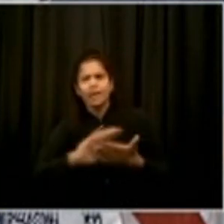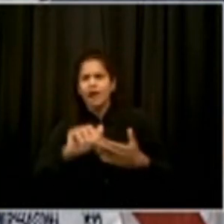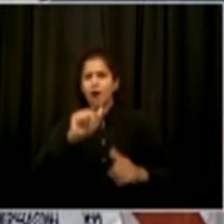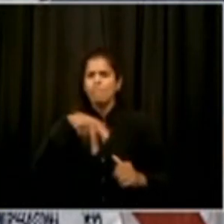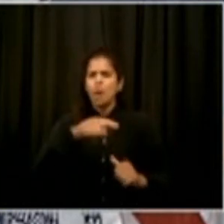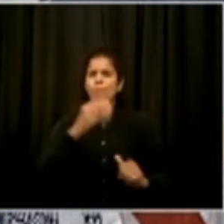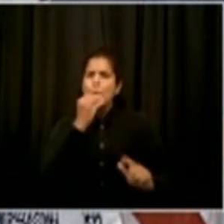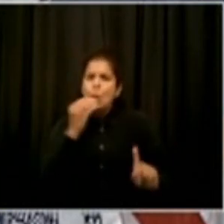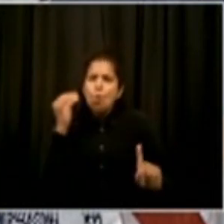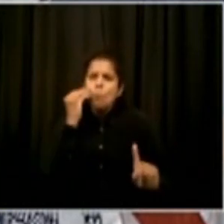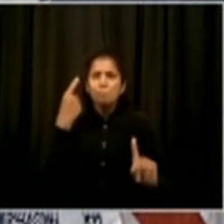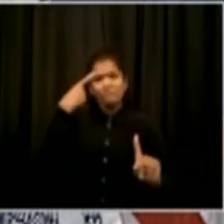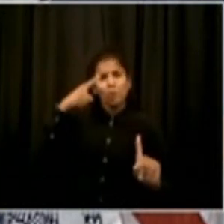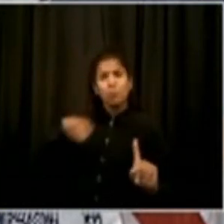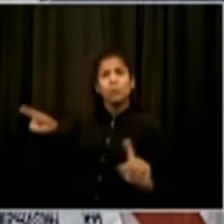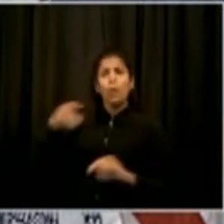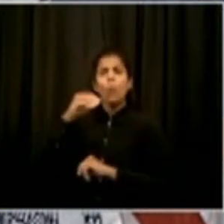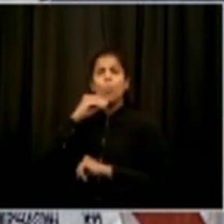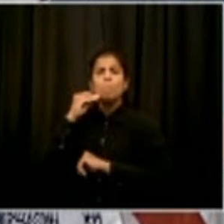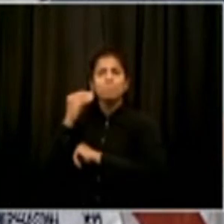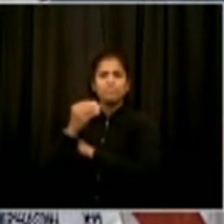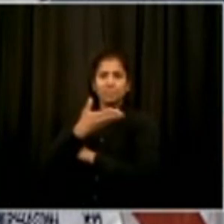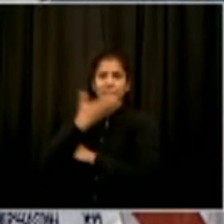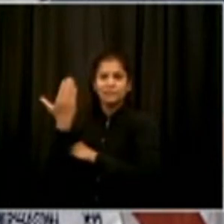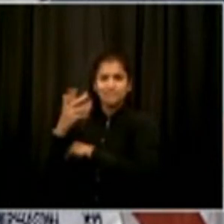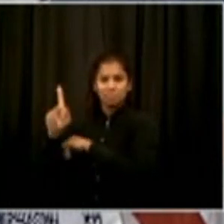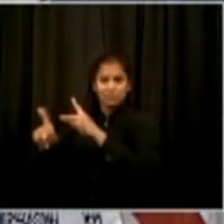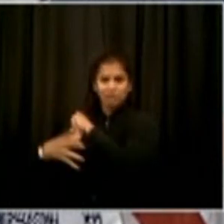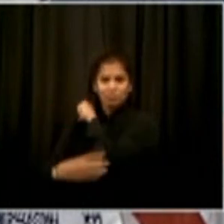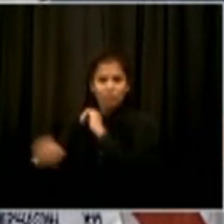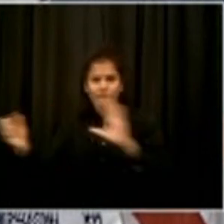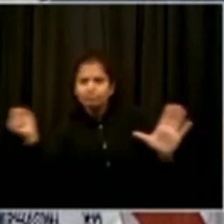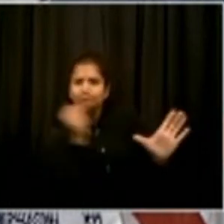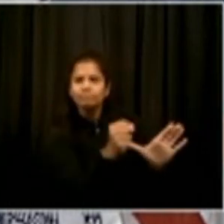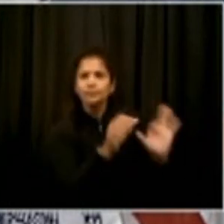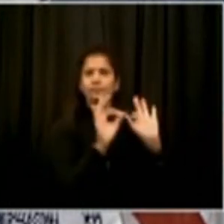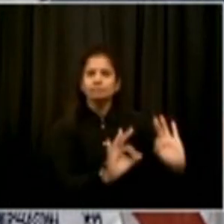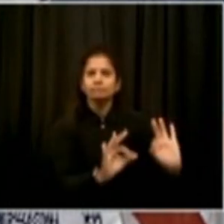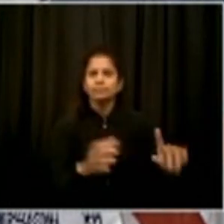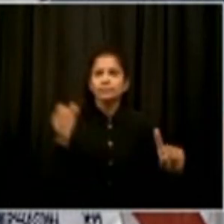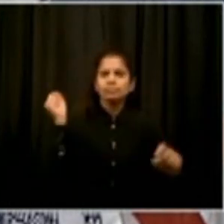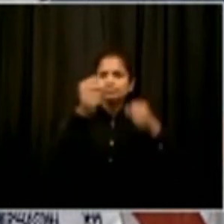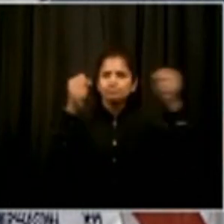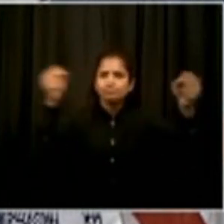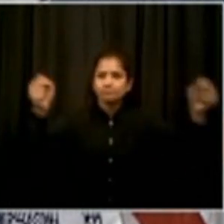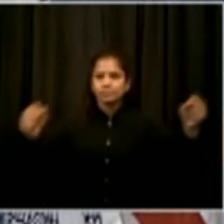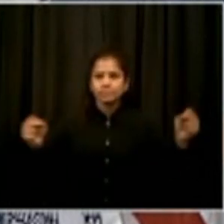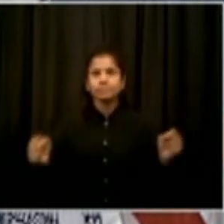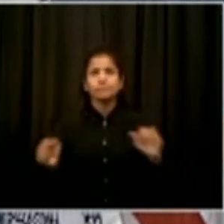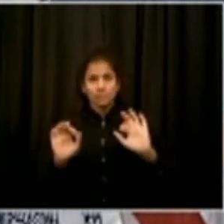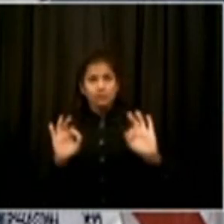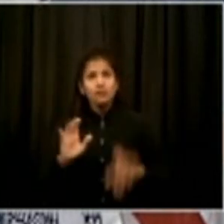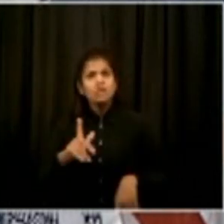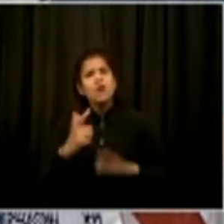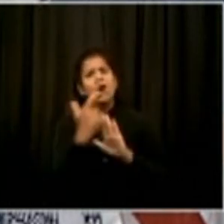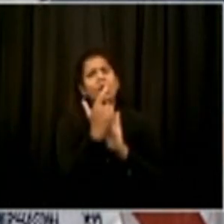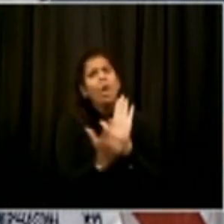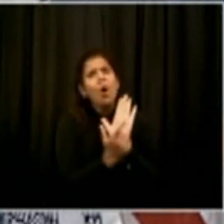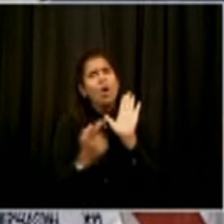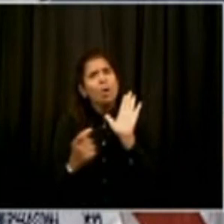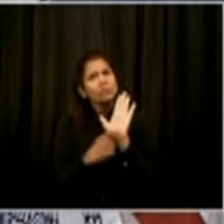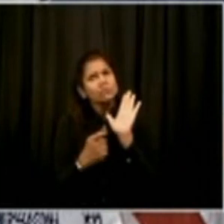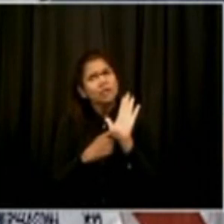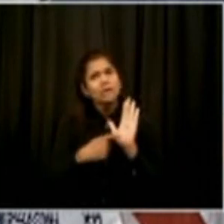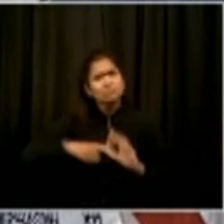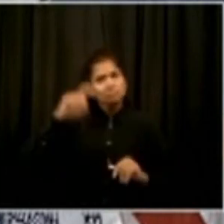have to have enough shelter available by law and morally for folks who need it. So different pieces of the answer, but I think the simple point is